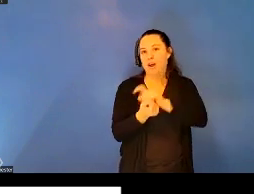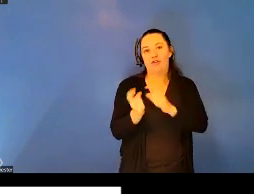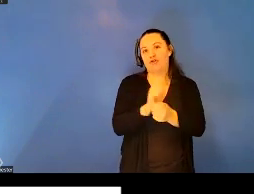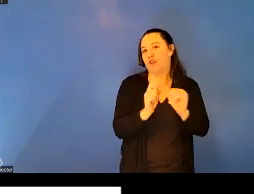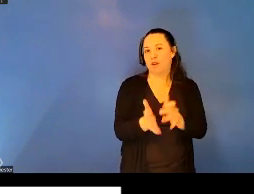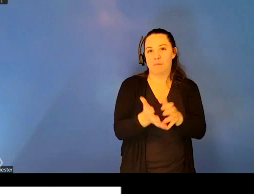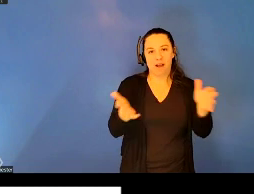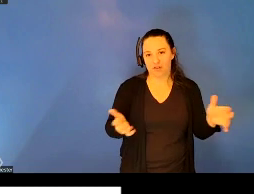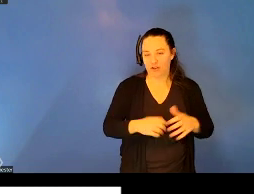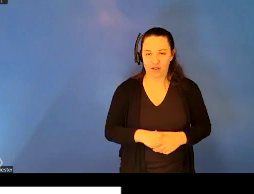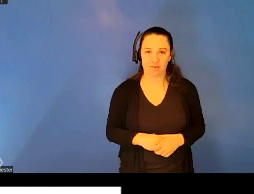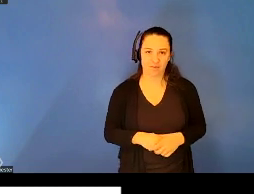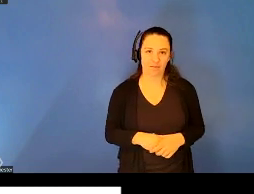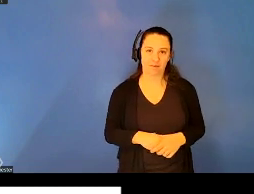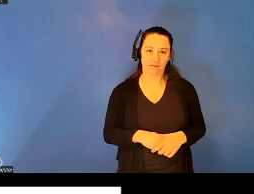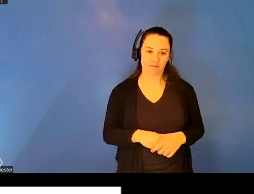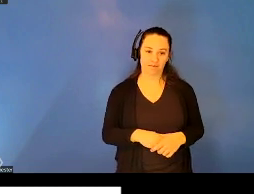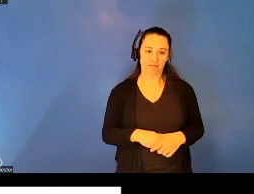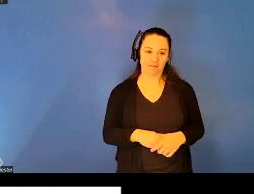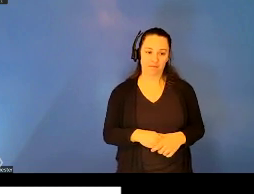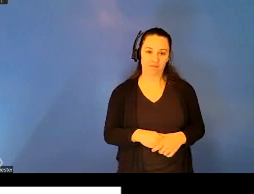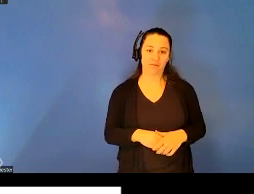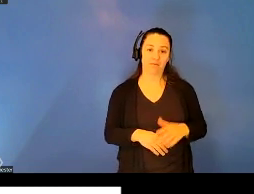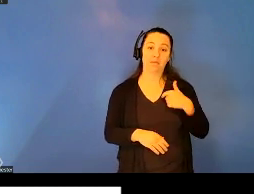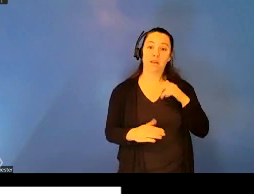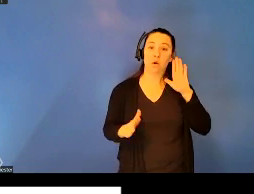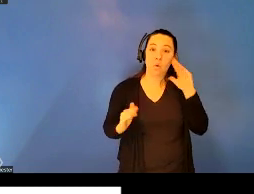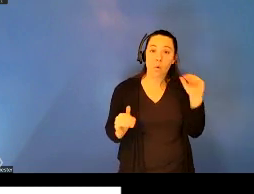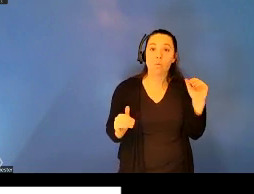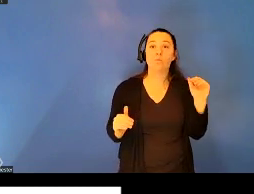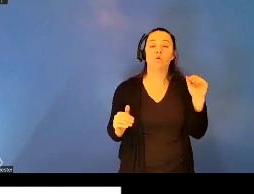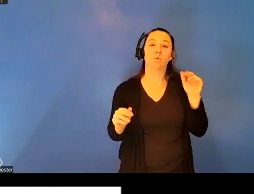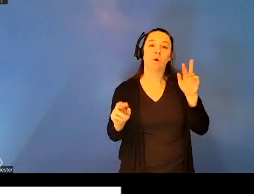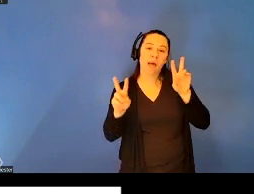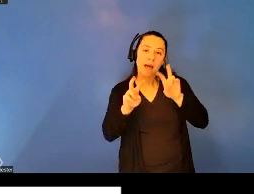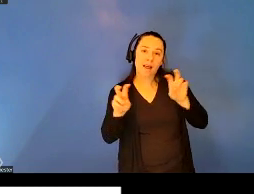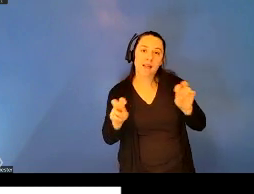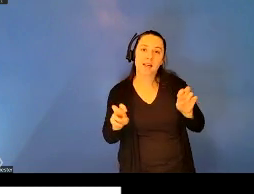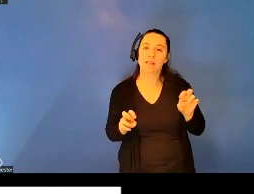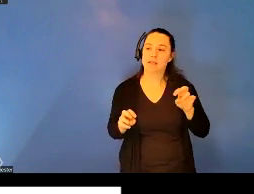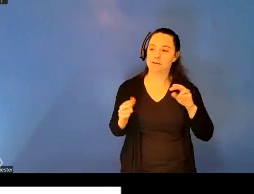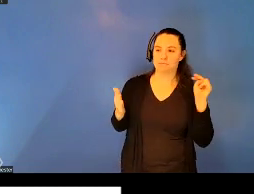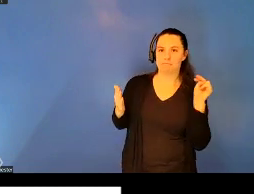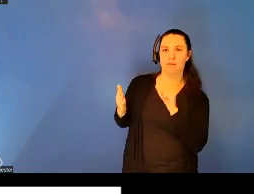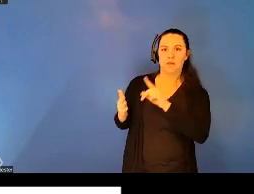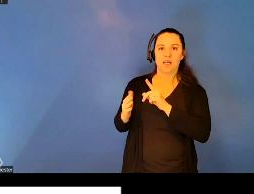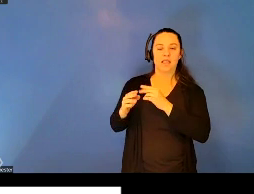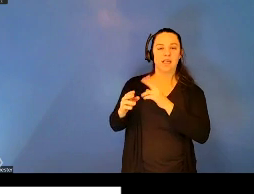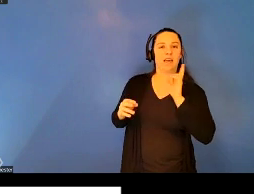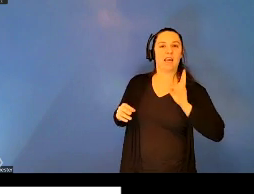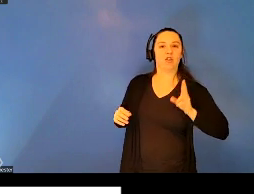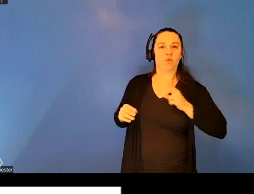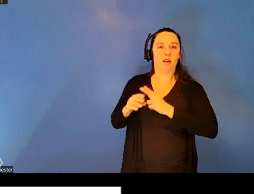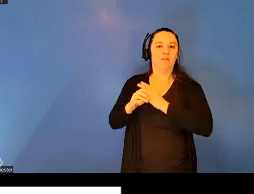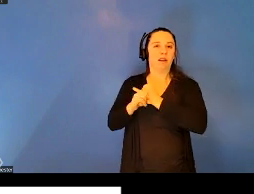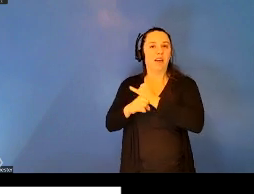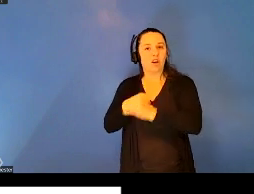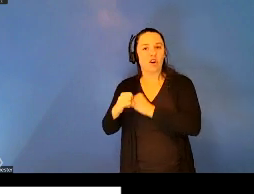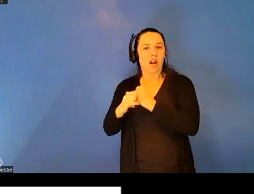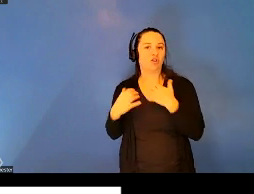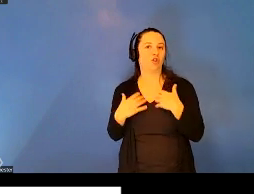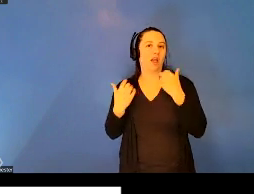we would like to believe. I hope to analytically engage with the histories of international health in a different but complementary way.